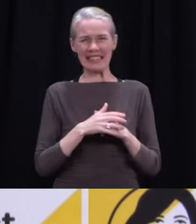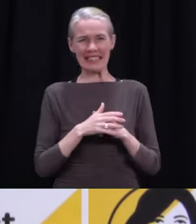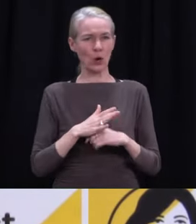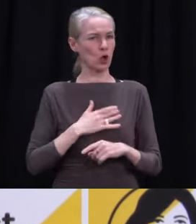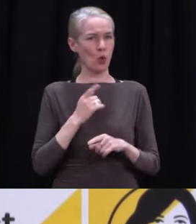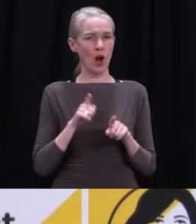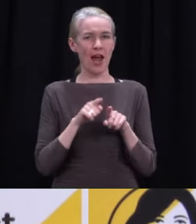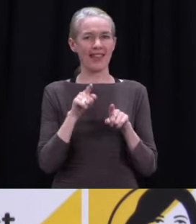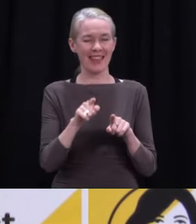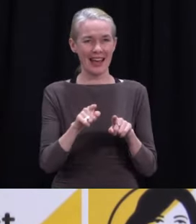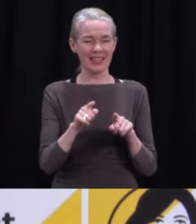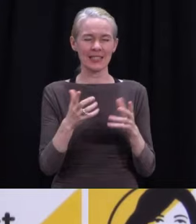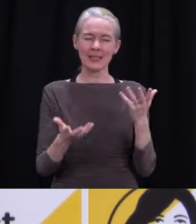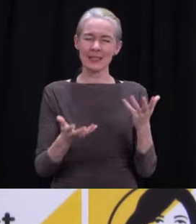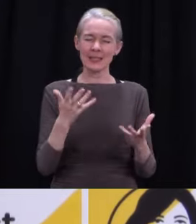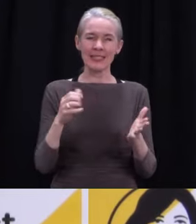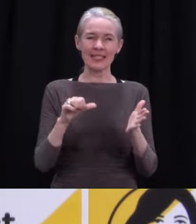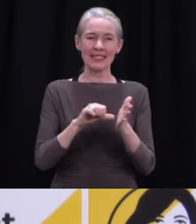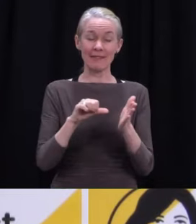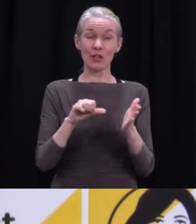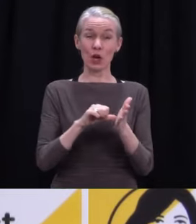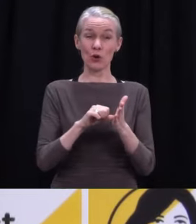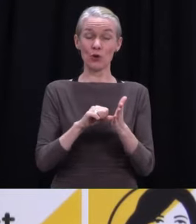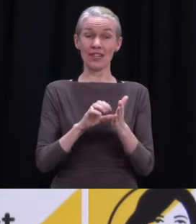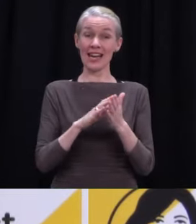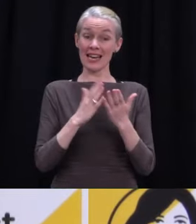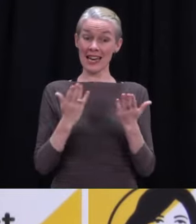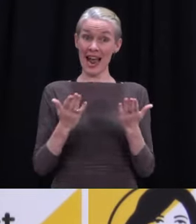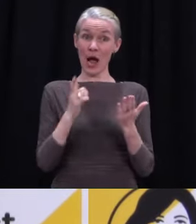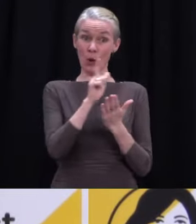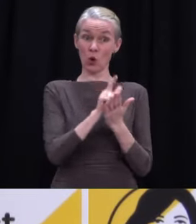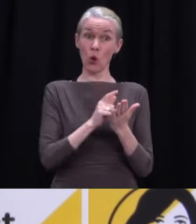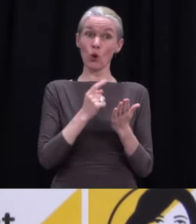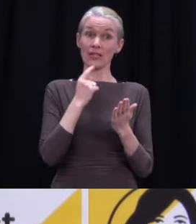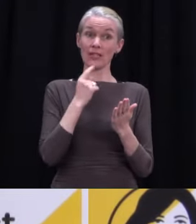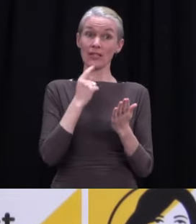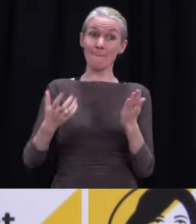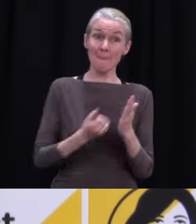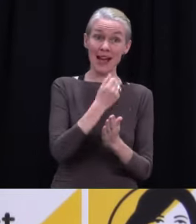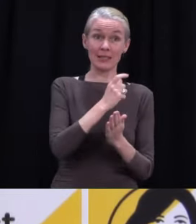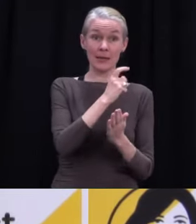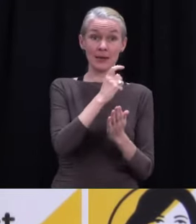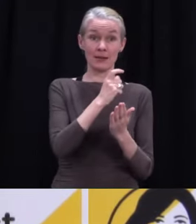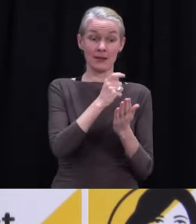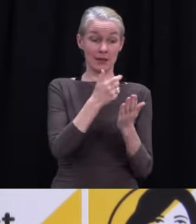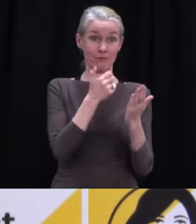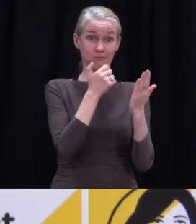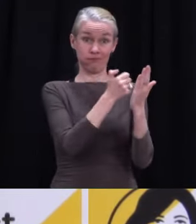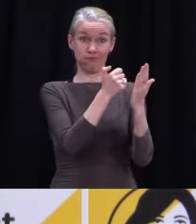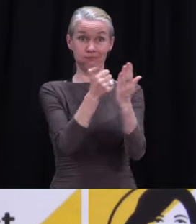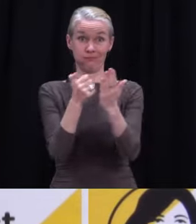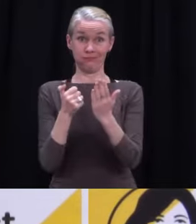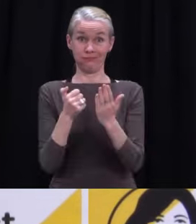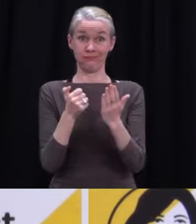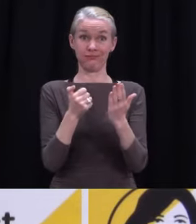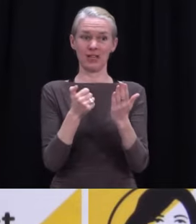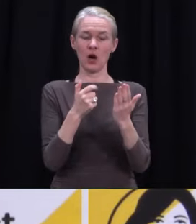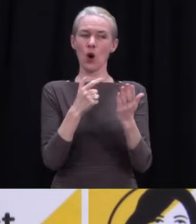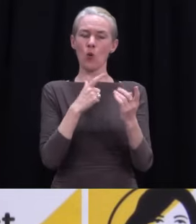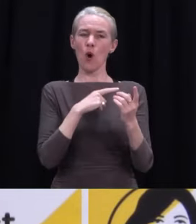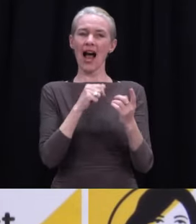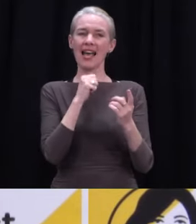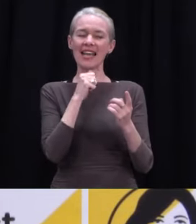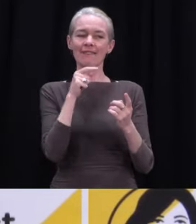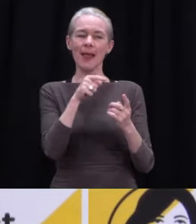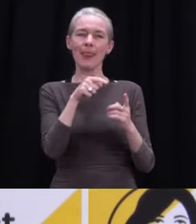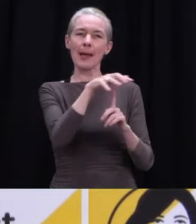that we're doing it are those places that we consider it the most appropriate because it's harder to do things like wear masks and have other